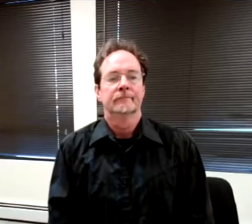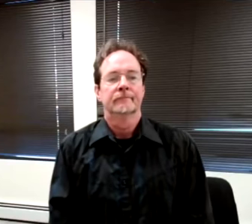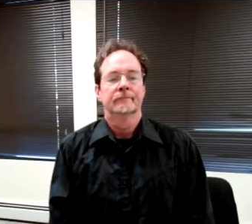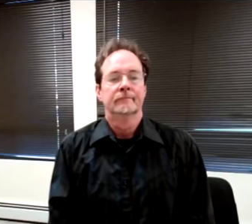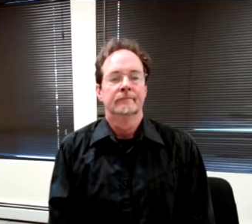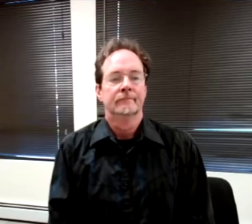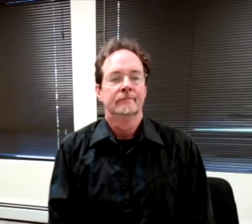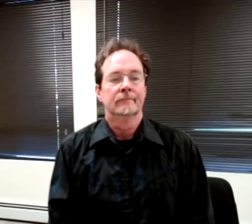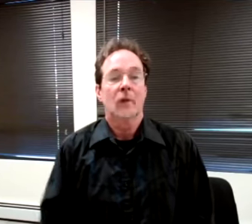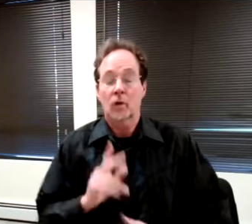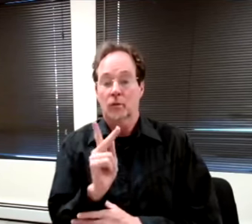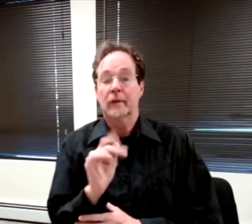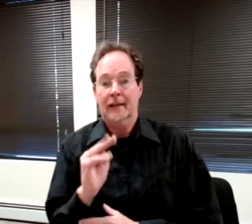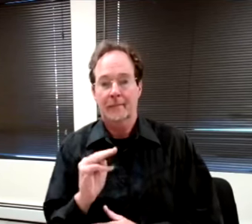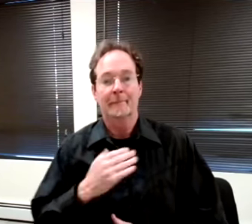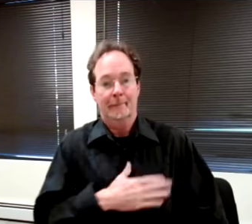Oh, Kim, please do.